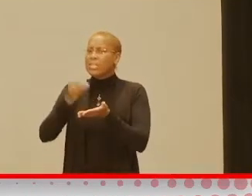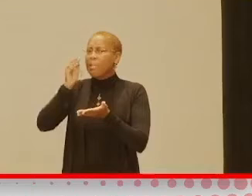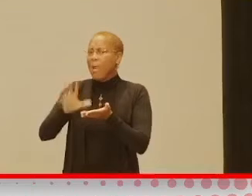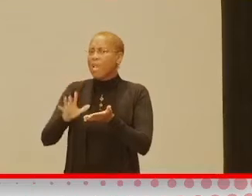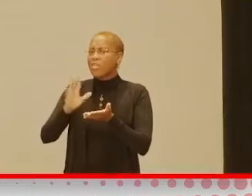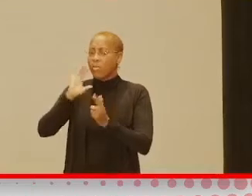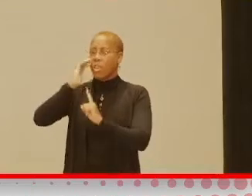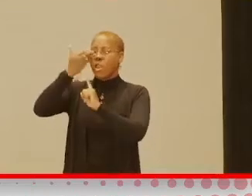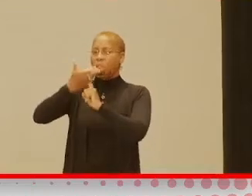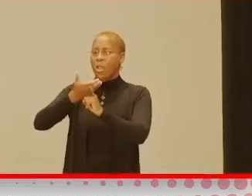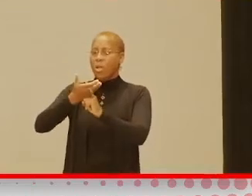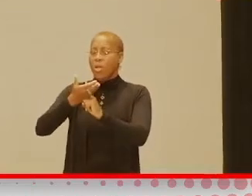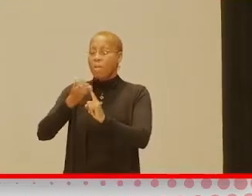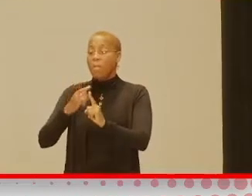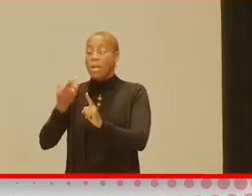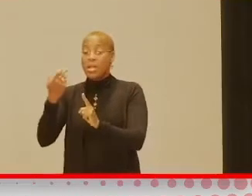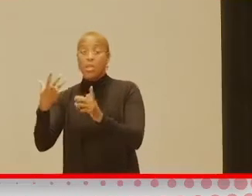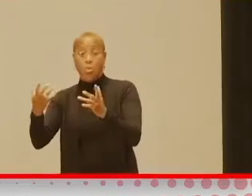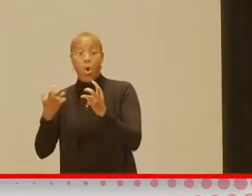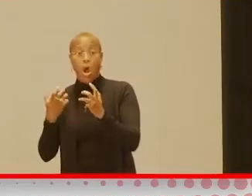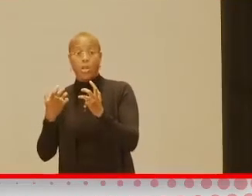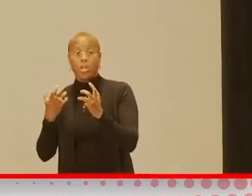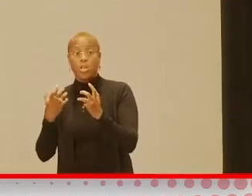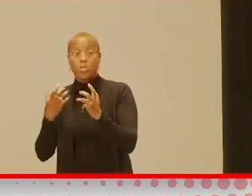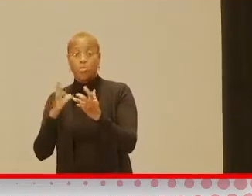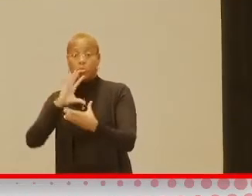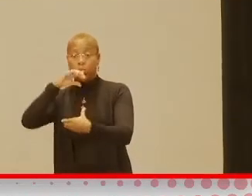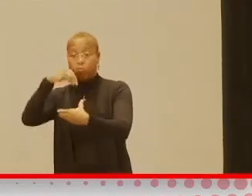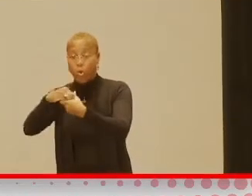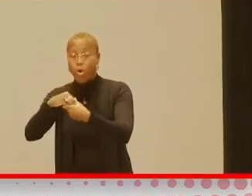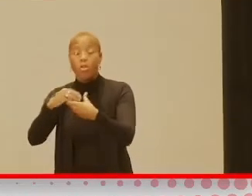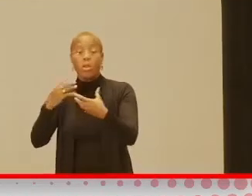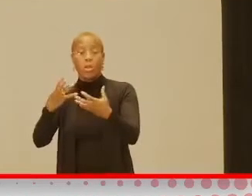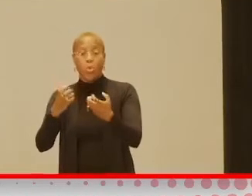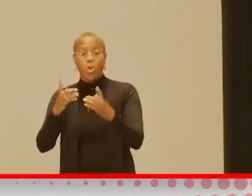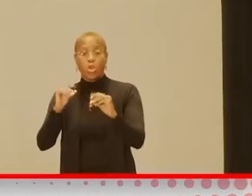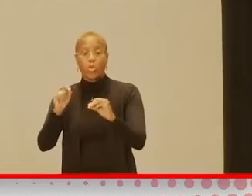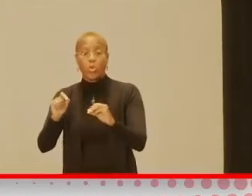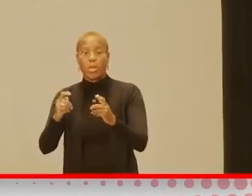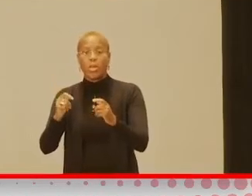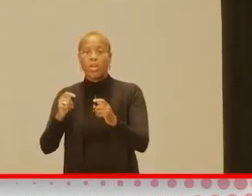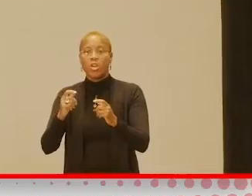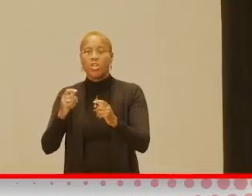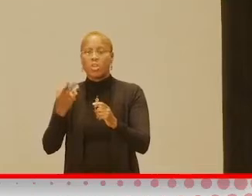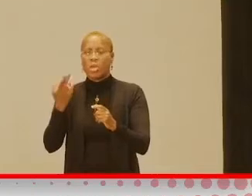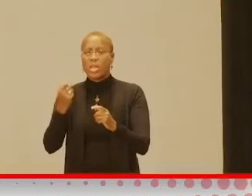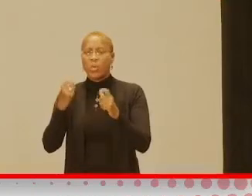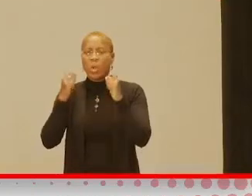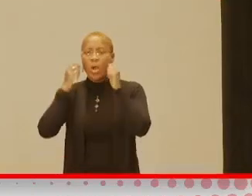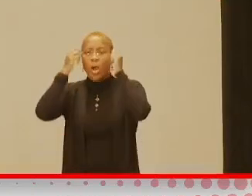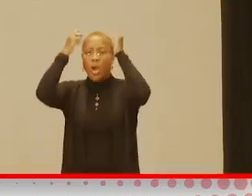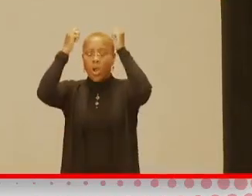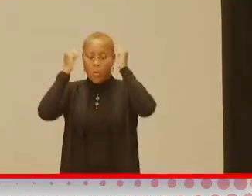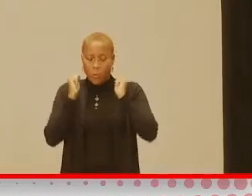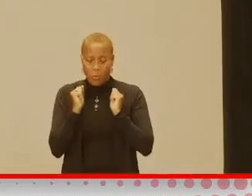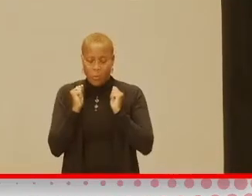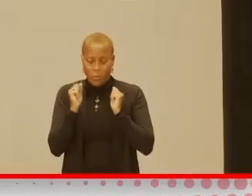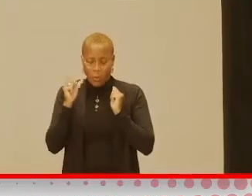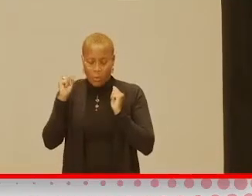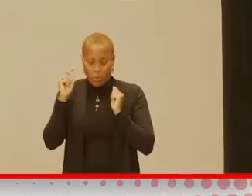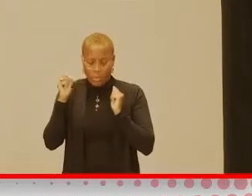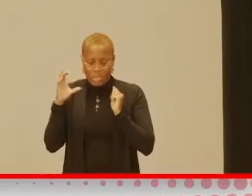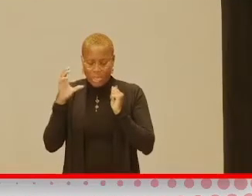we knew he wanted to do it and it was a goal for him. So he would wear the head for like 20 seconds and then,